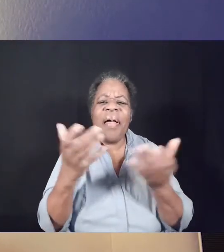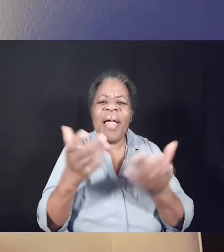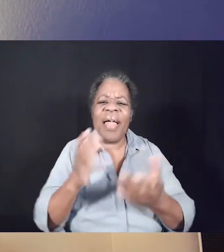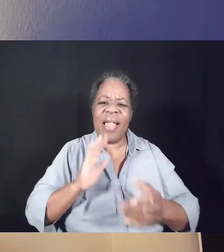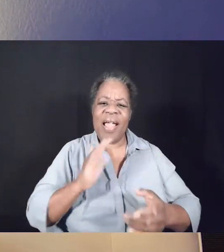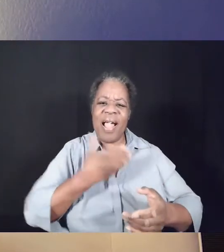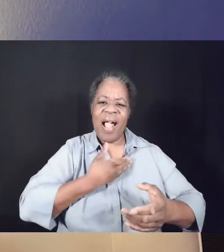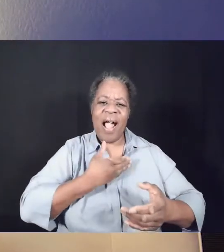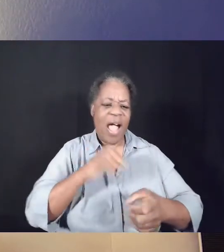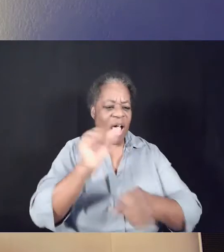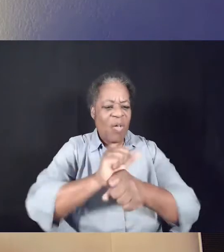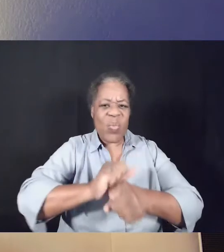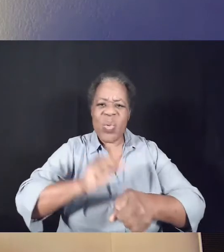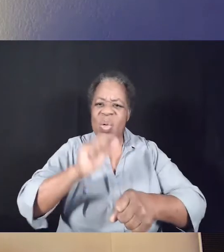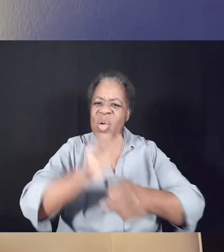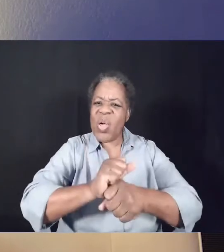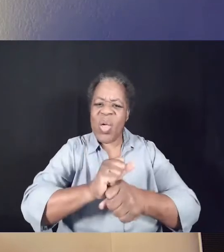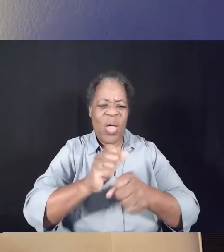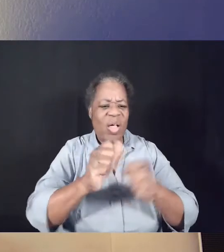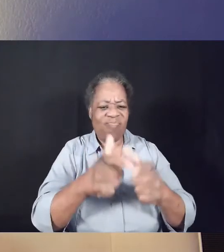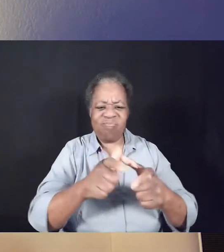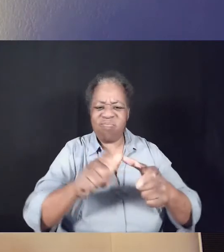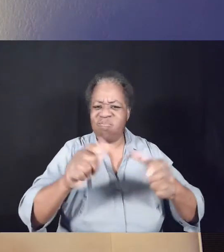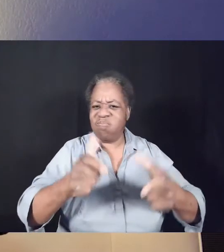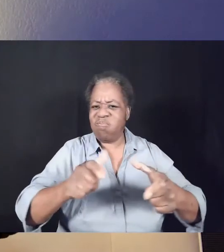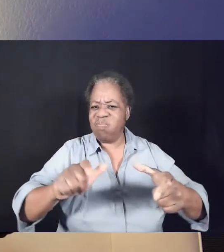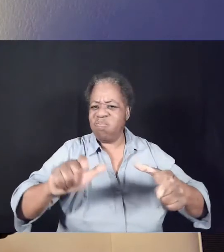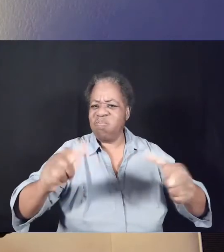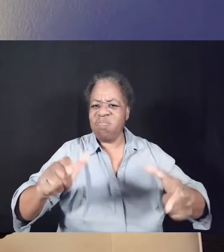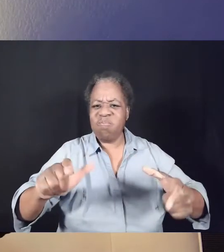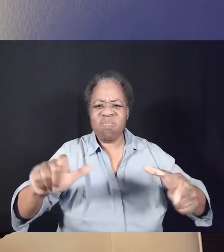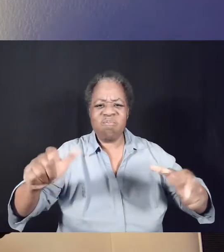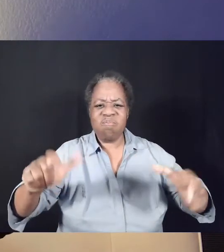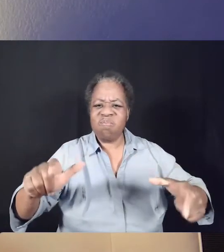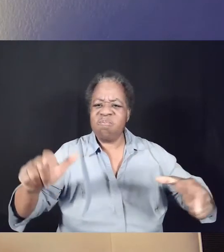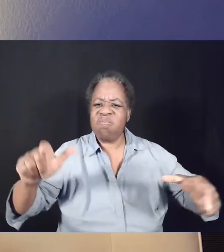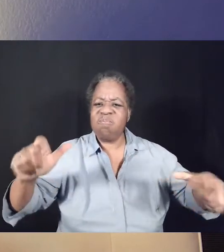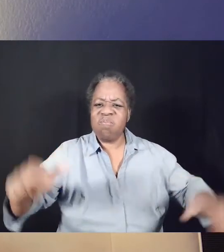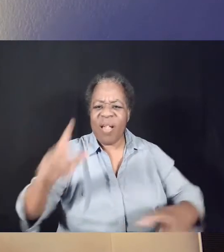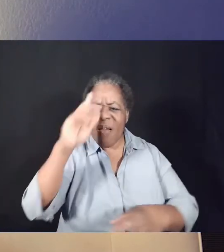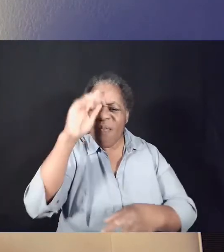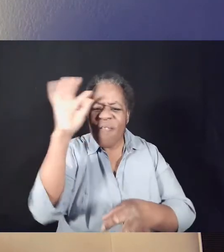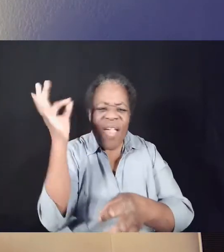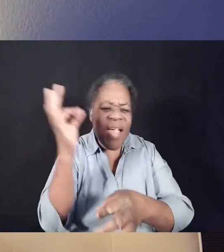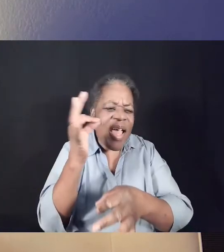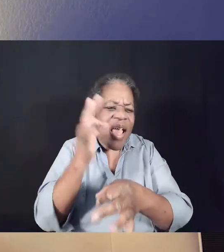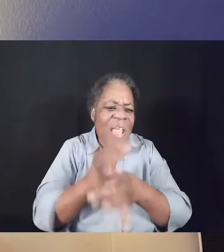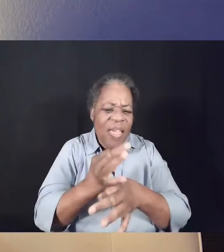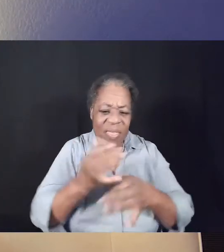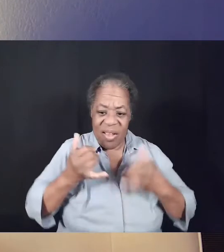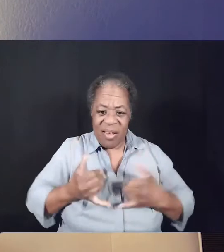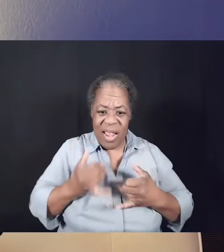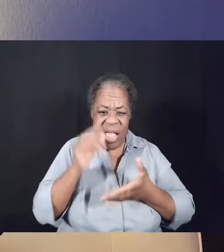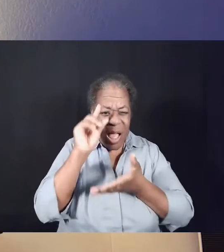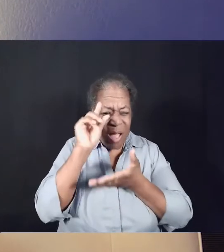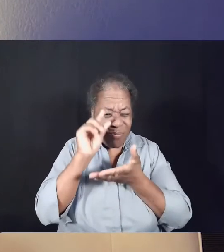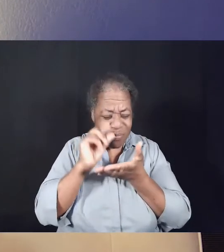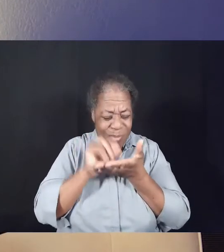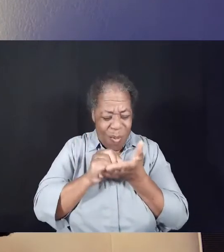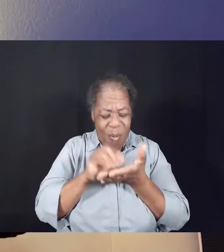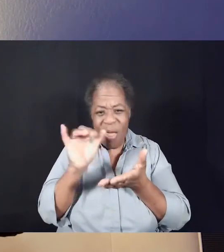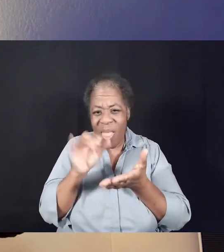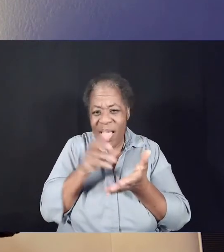have sown. Faith, just like a seed, the